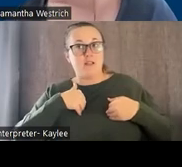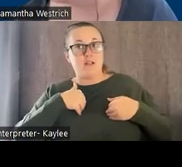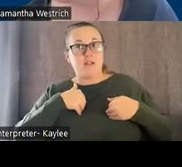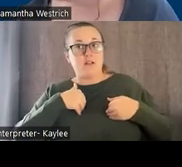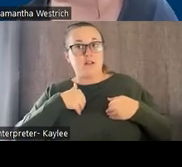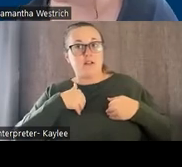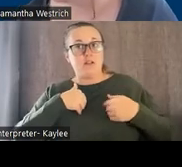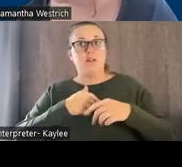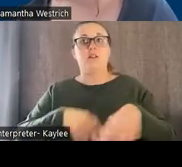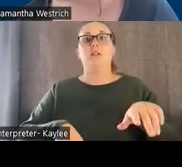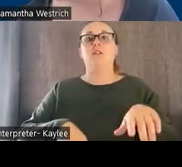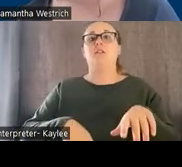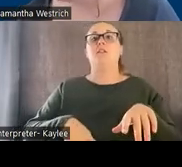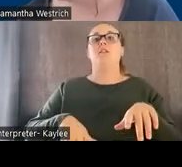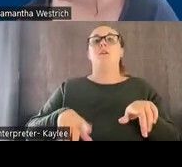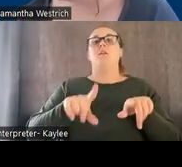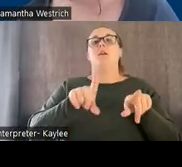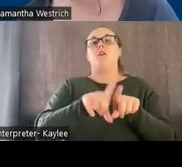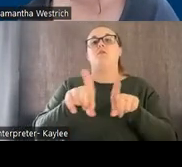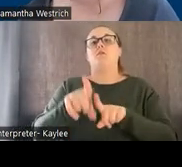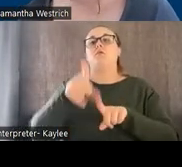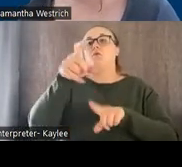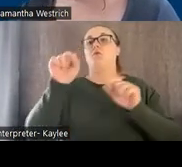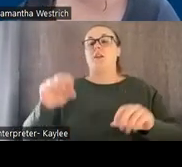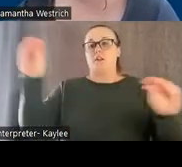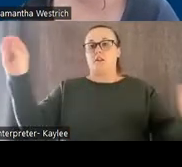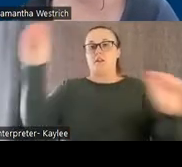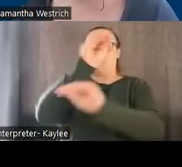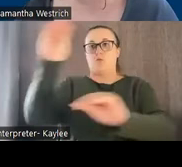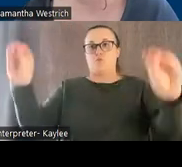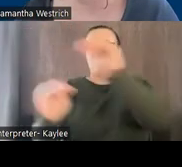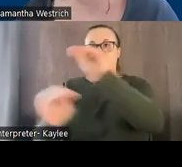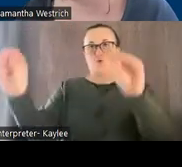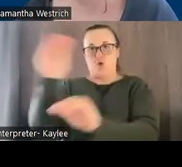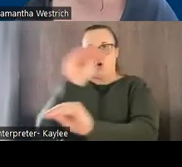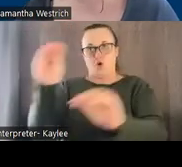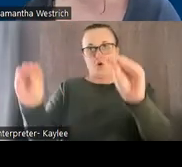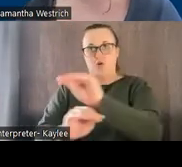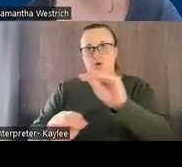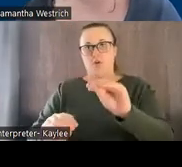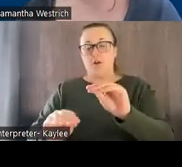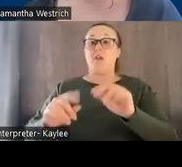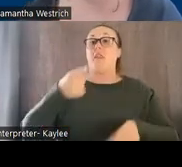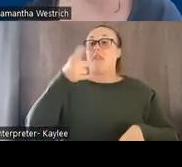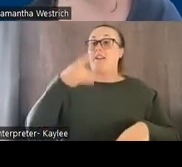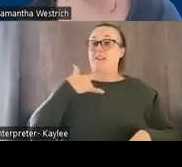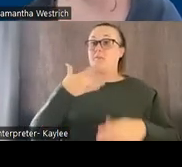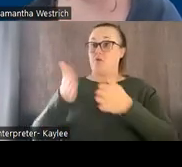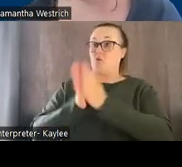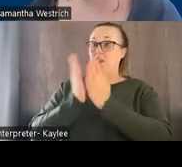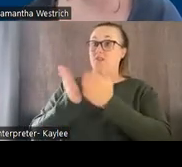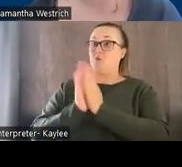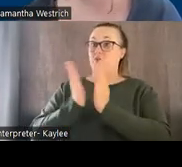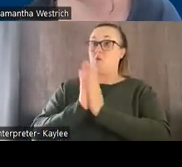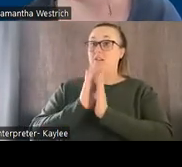But you can also organize it so that you have the things that they request the most easily accessible. So they